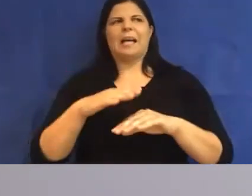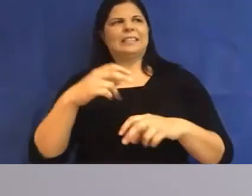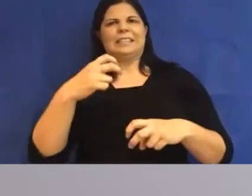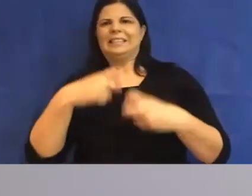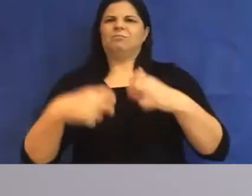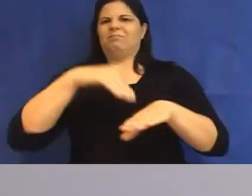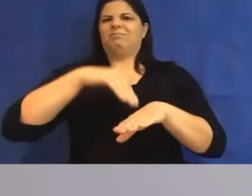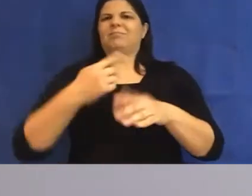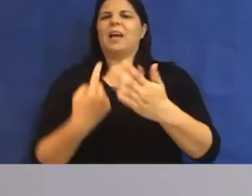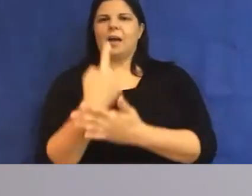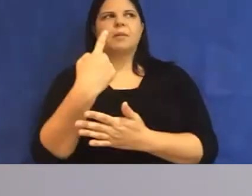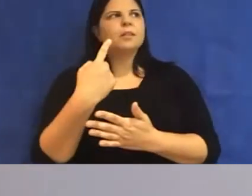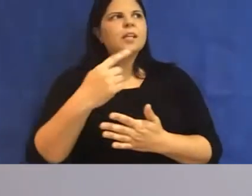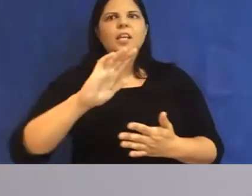responses.